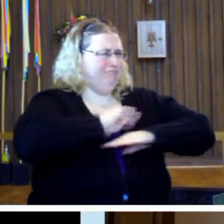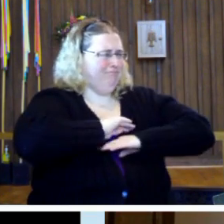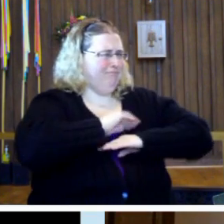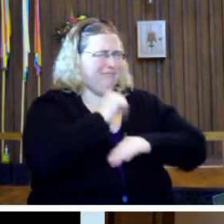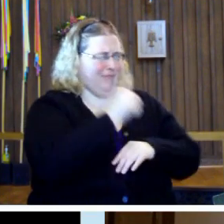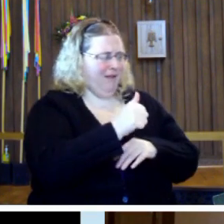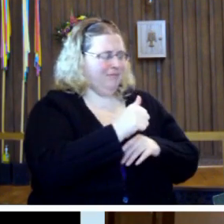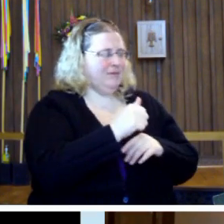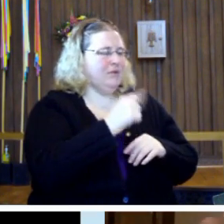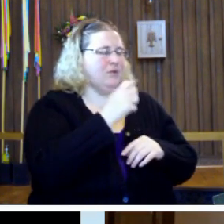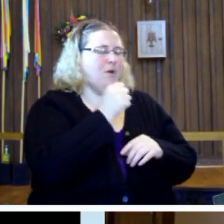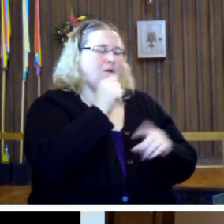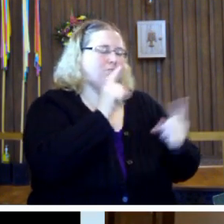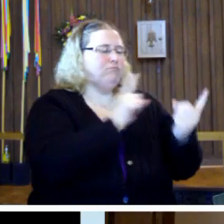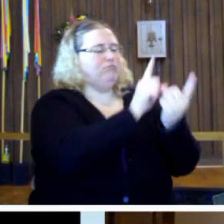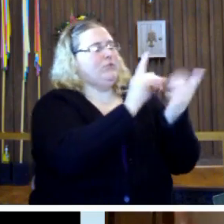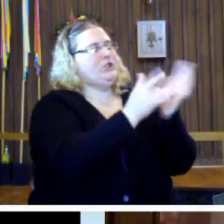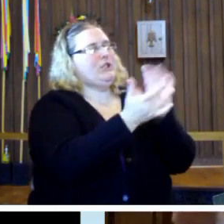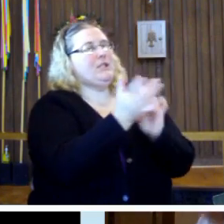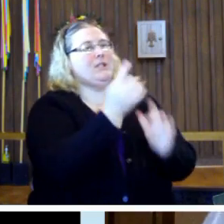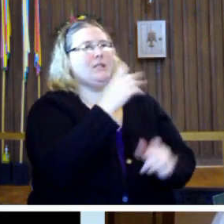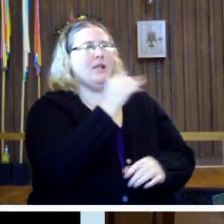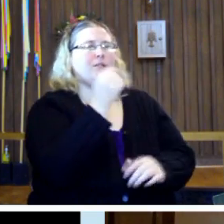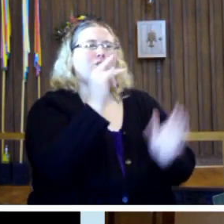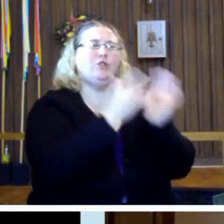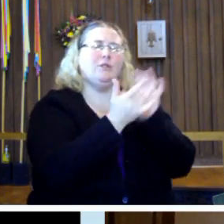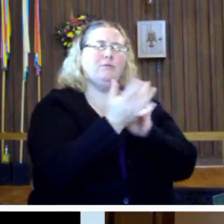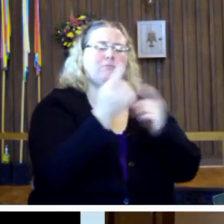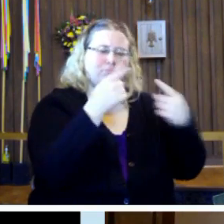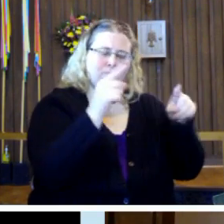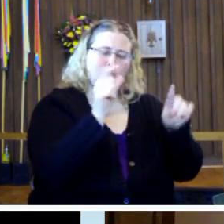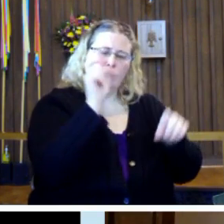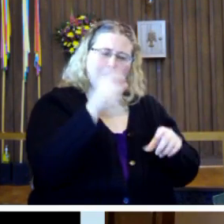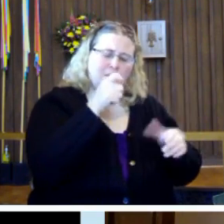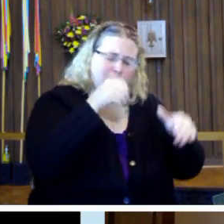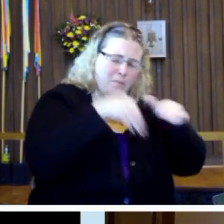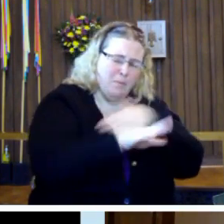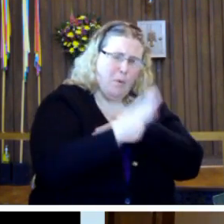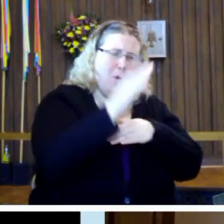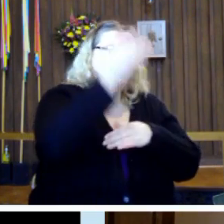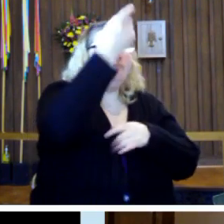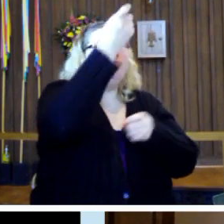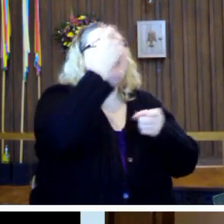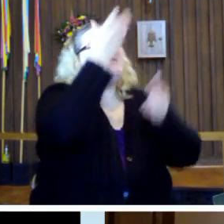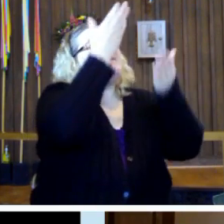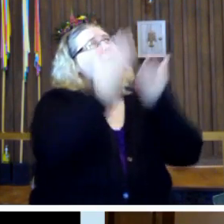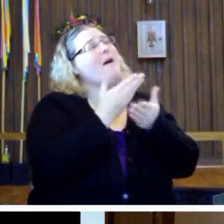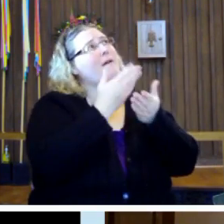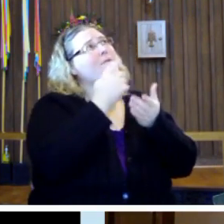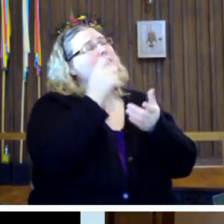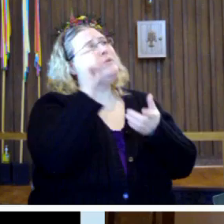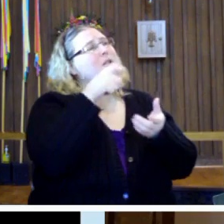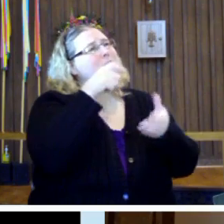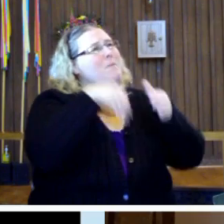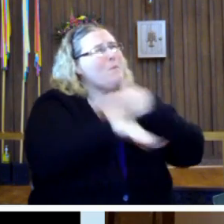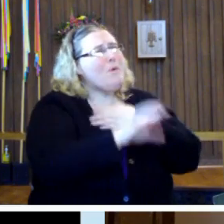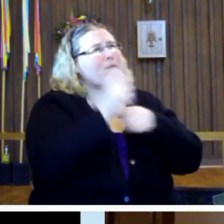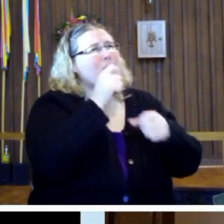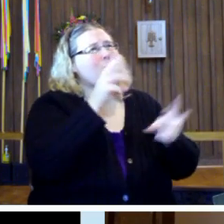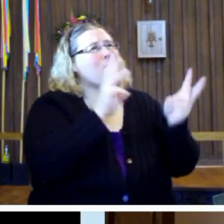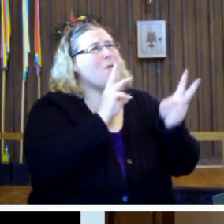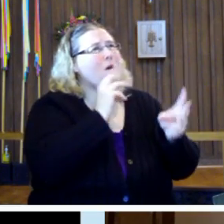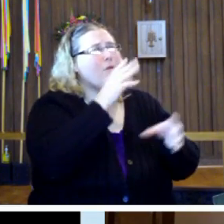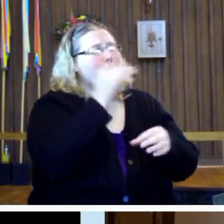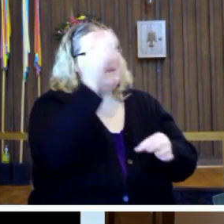because he goes to talk to Jesus and Jesus starts telling him, you need to be born from above, you need to be born from water in the